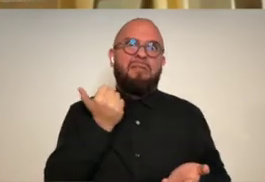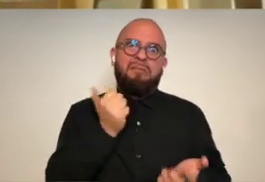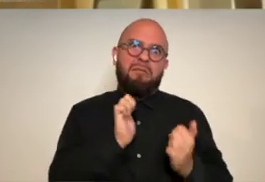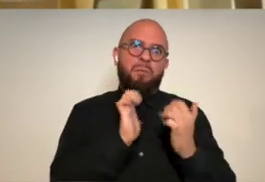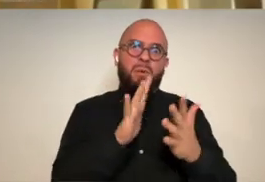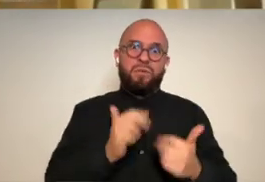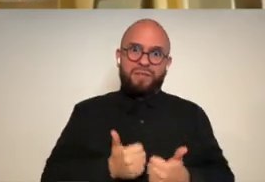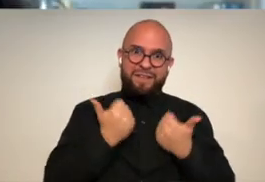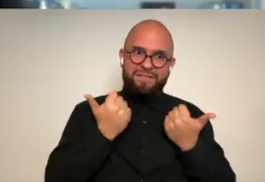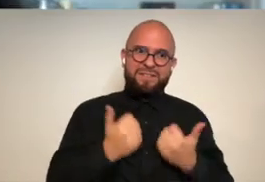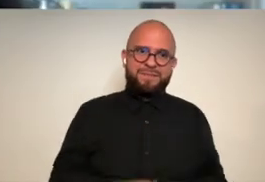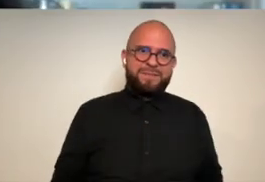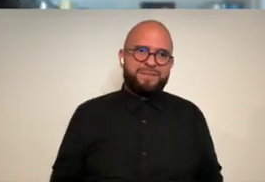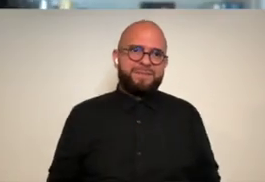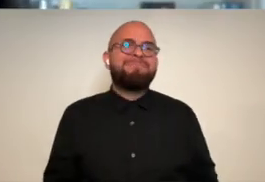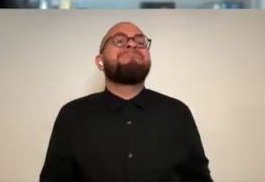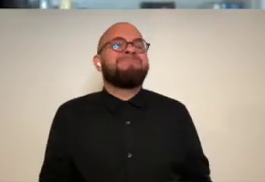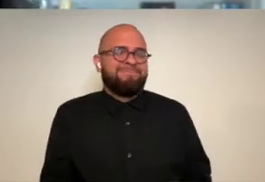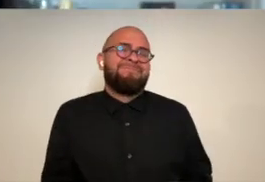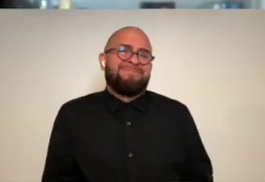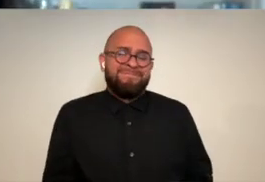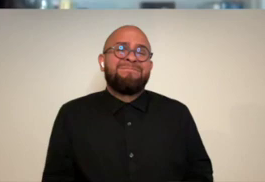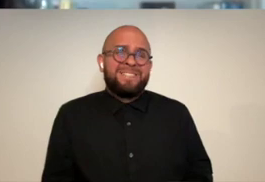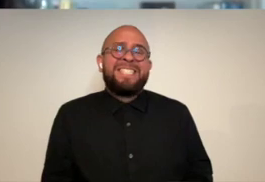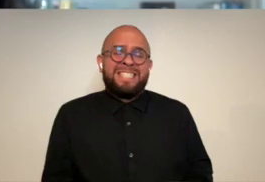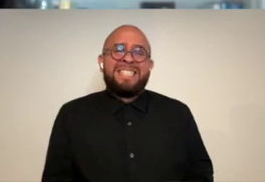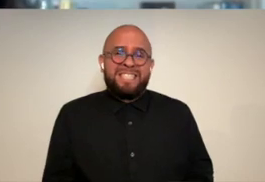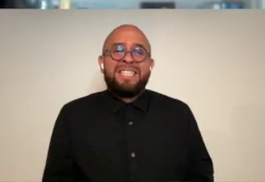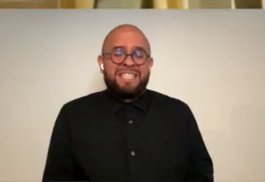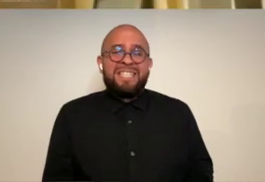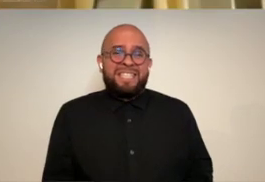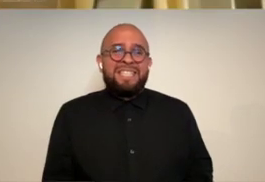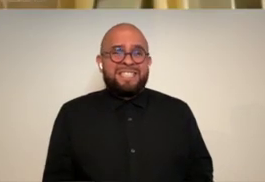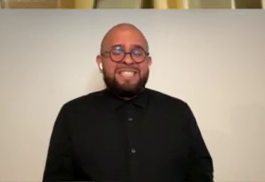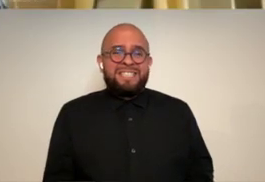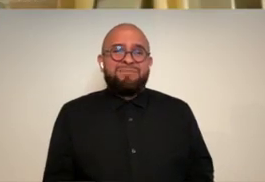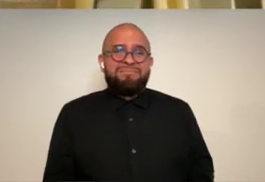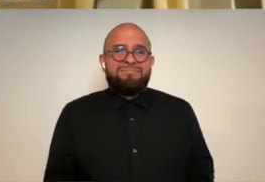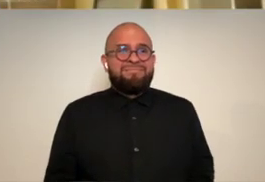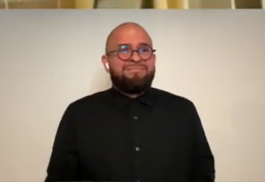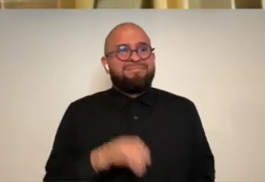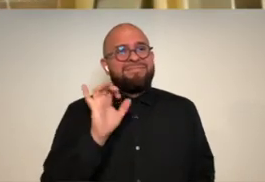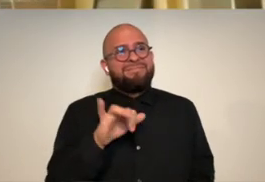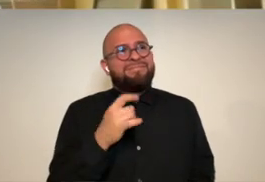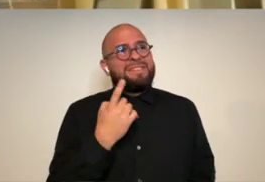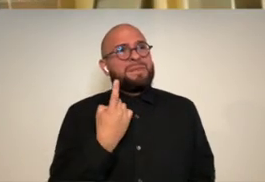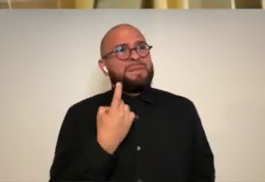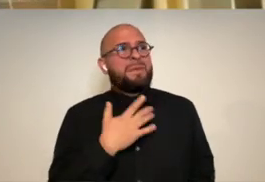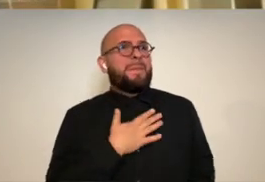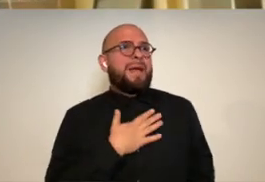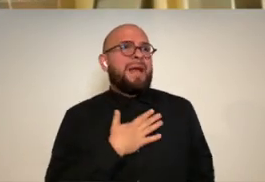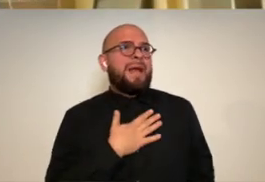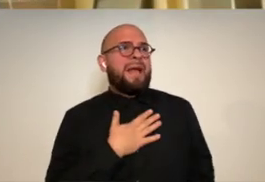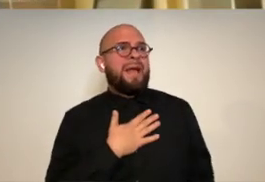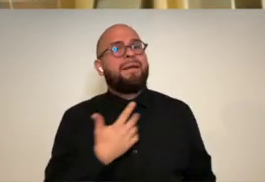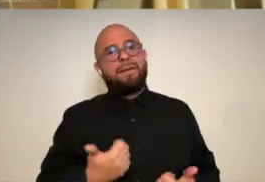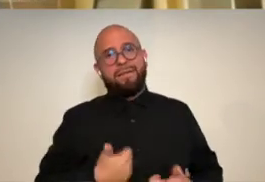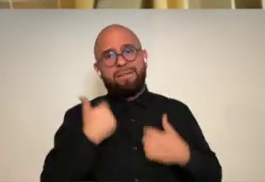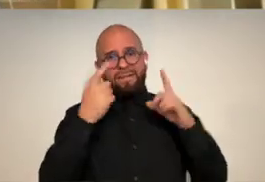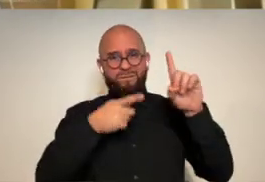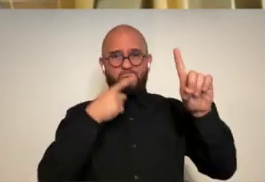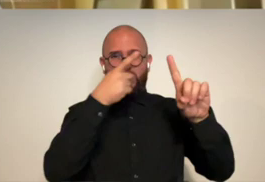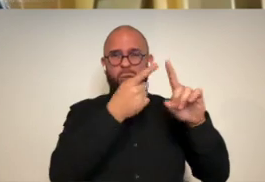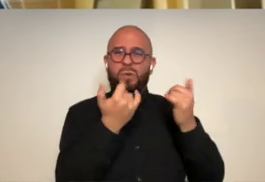in fact i think that's a way better way to live yeah that's yeah and that's one of my i think